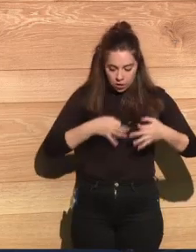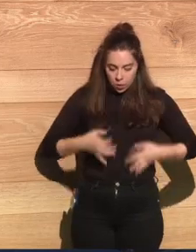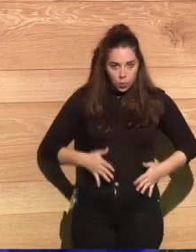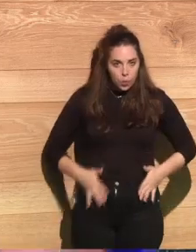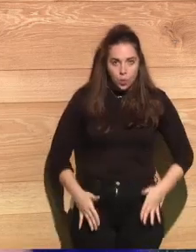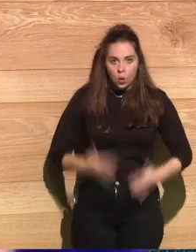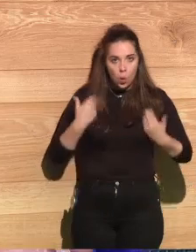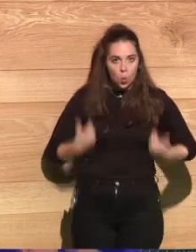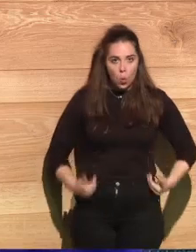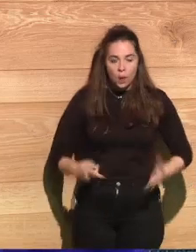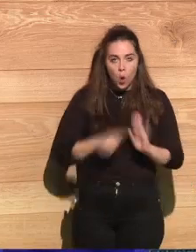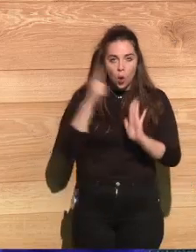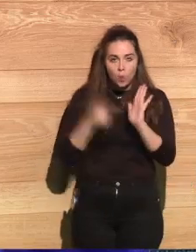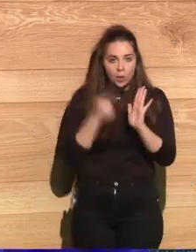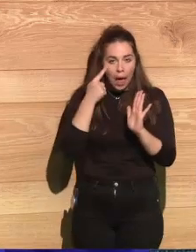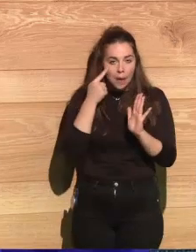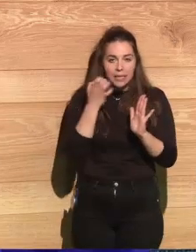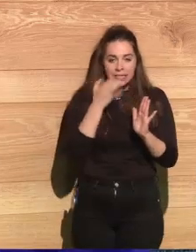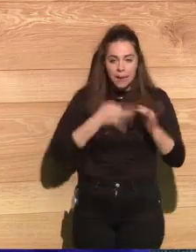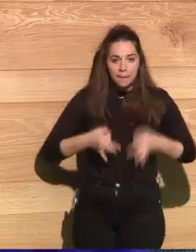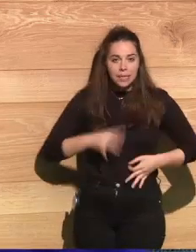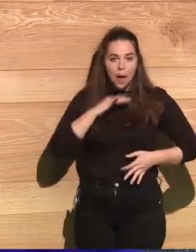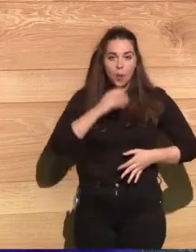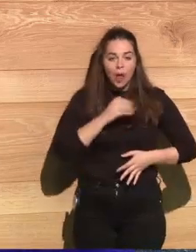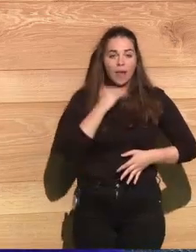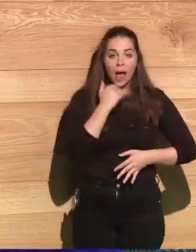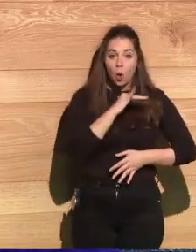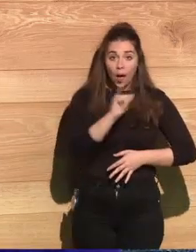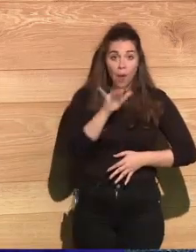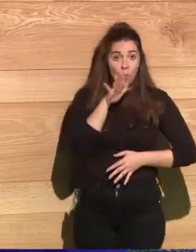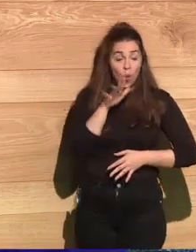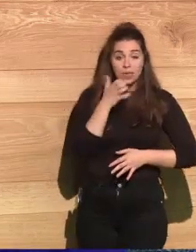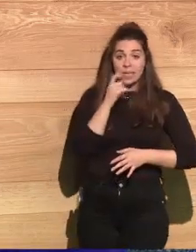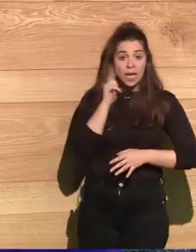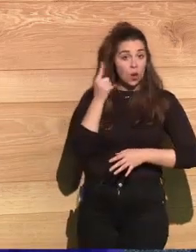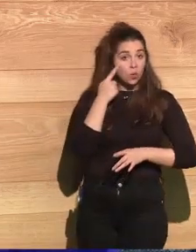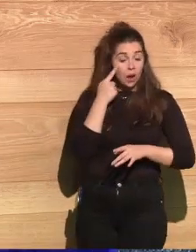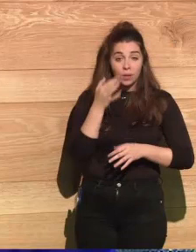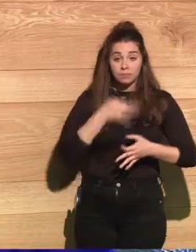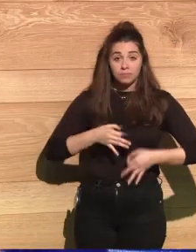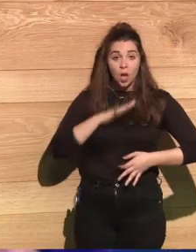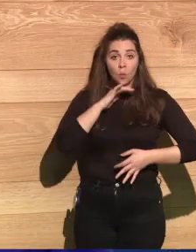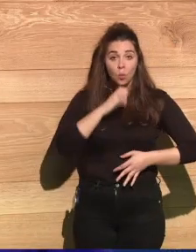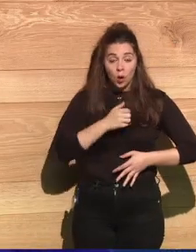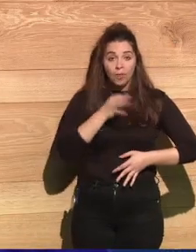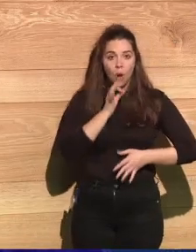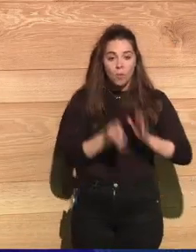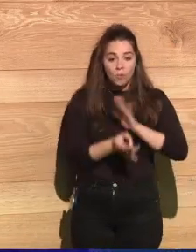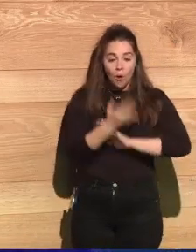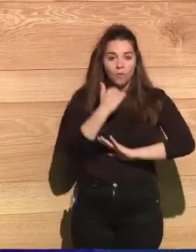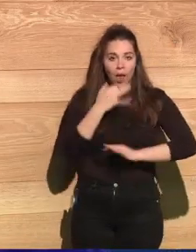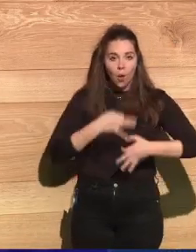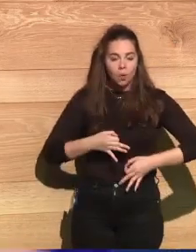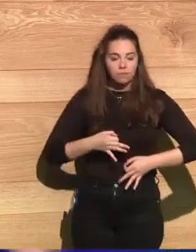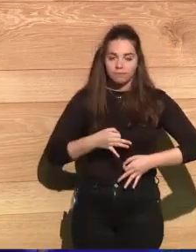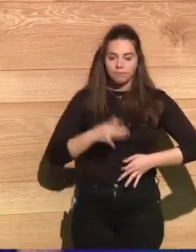Because if you see one, because was a show sign. Well, the loss of